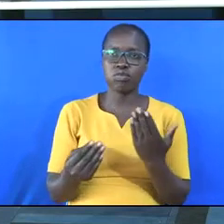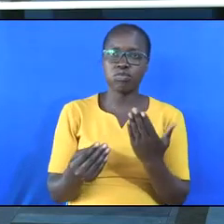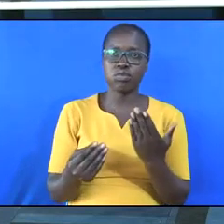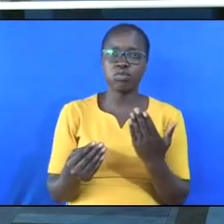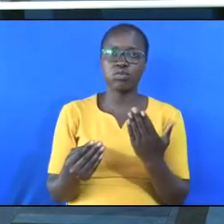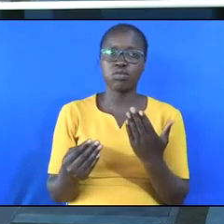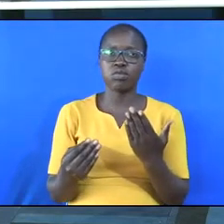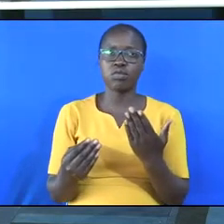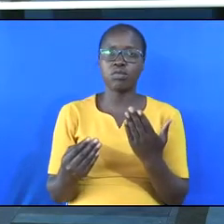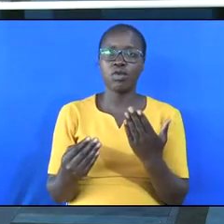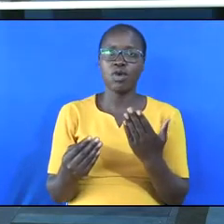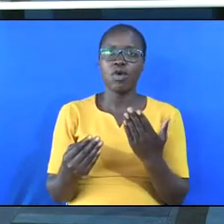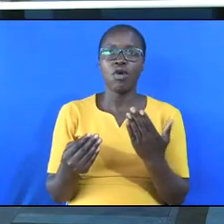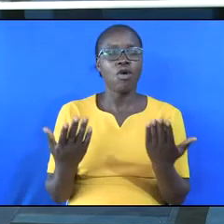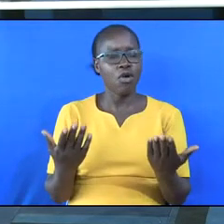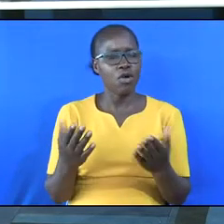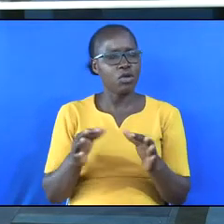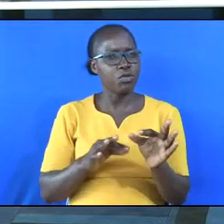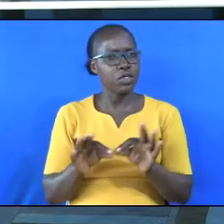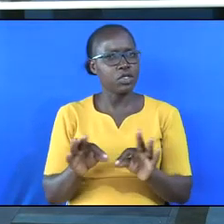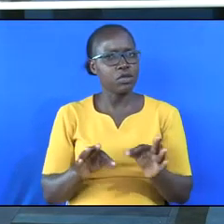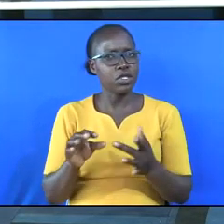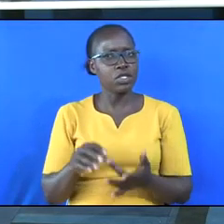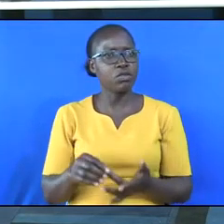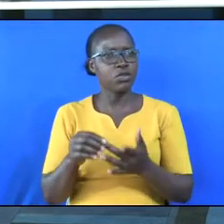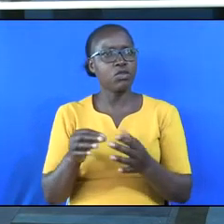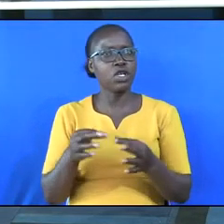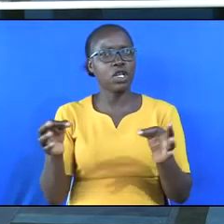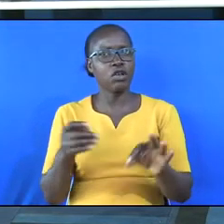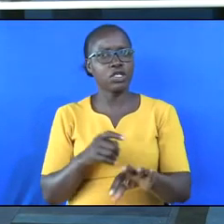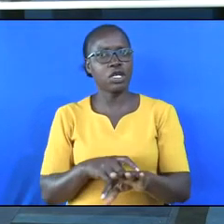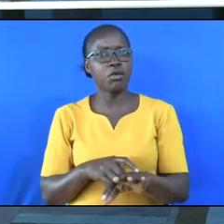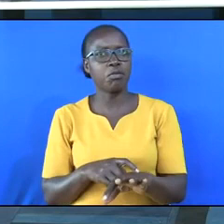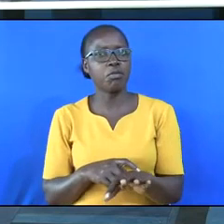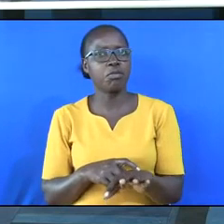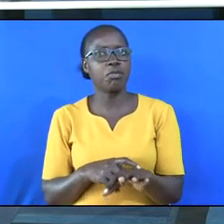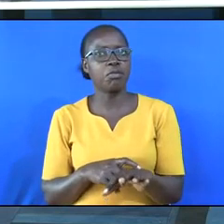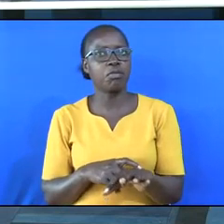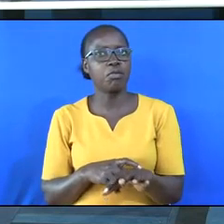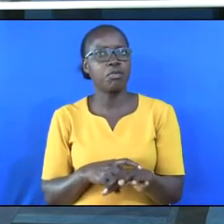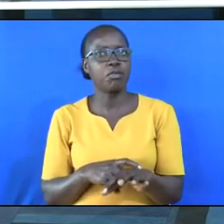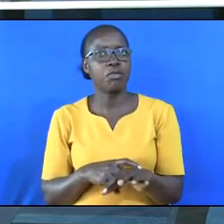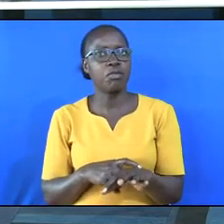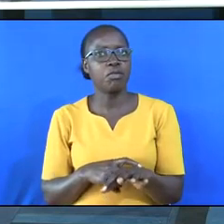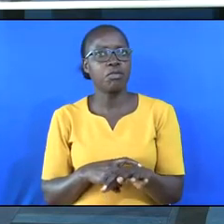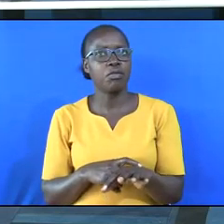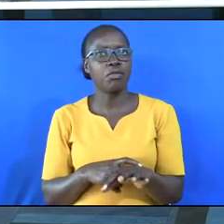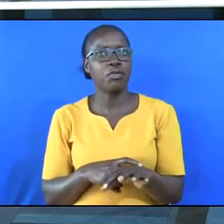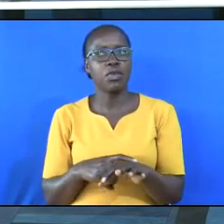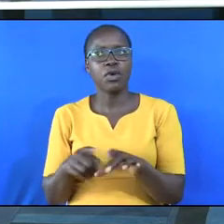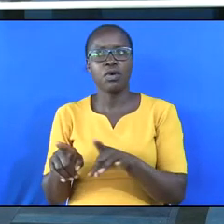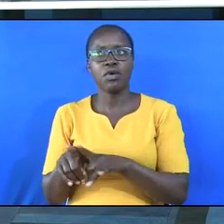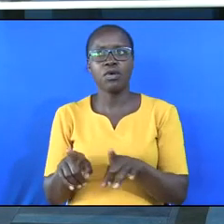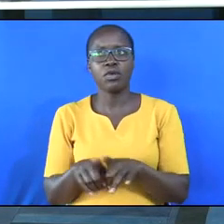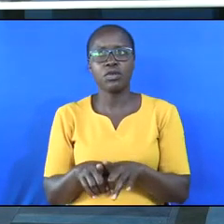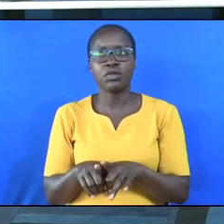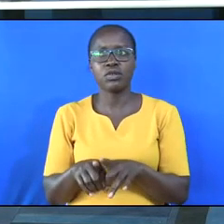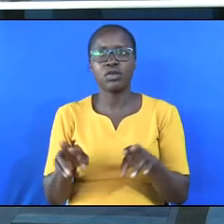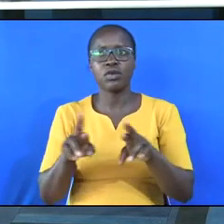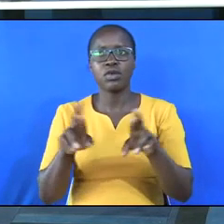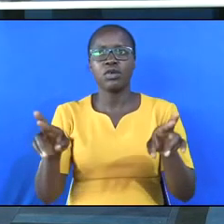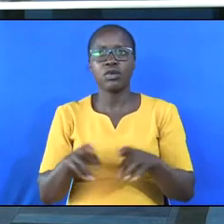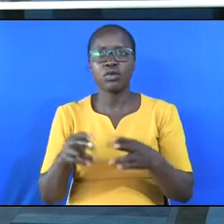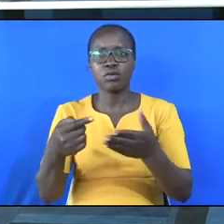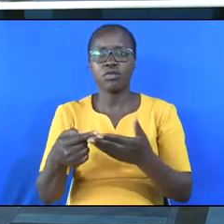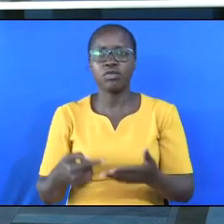prescriptions, especially for long-term conditions. There's also room for discussions